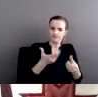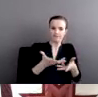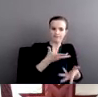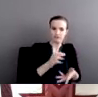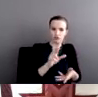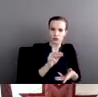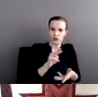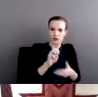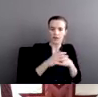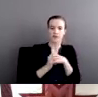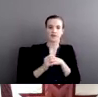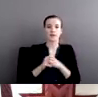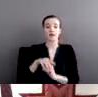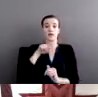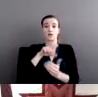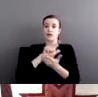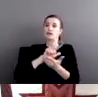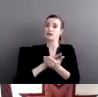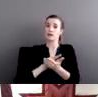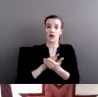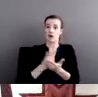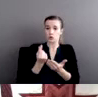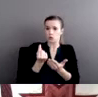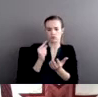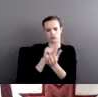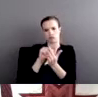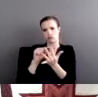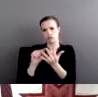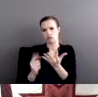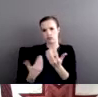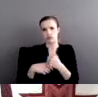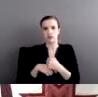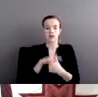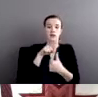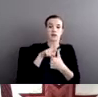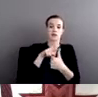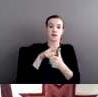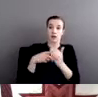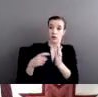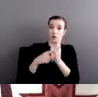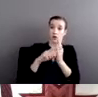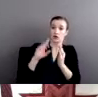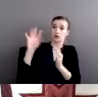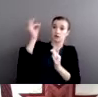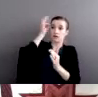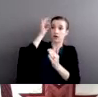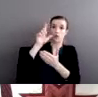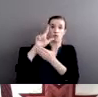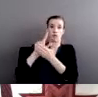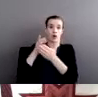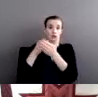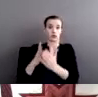This law does a lot of different things. It requires federal prosecutors to release